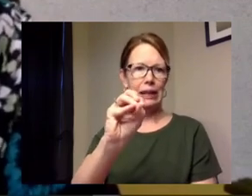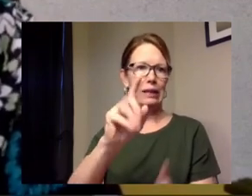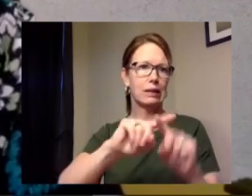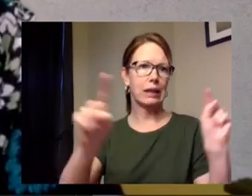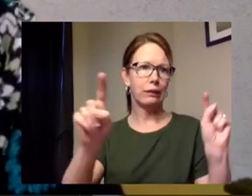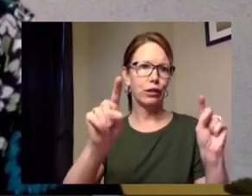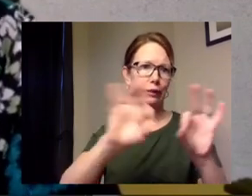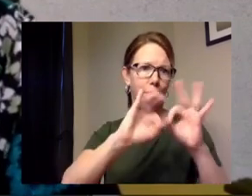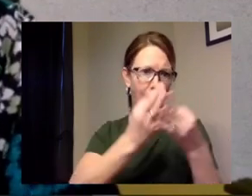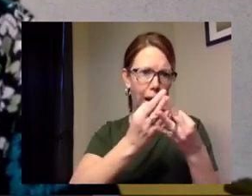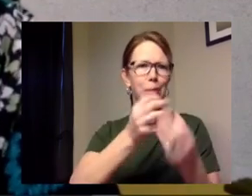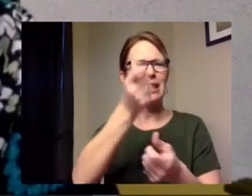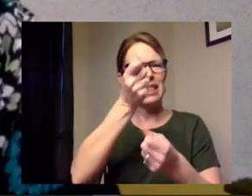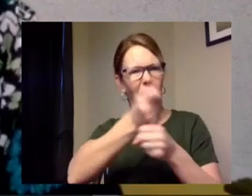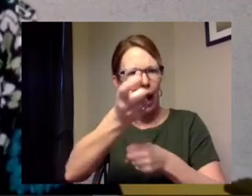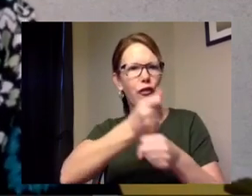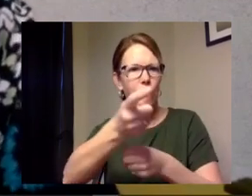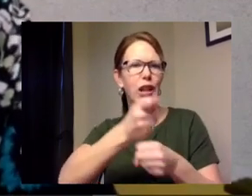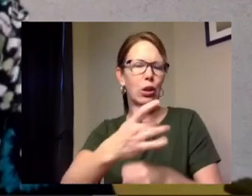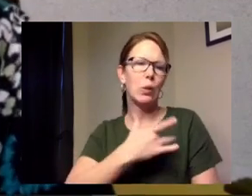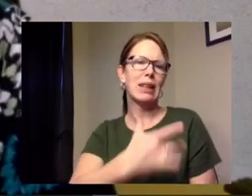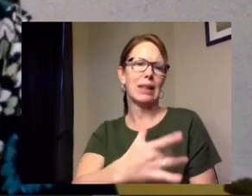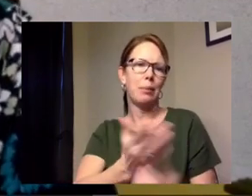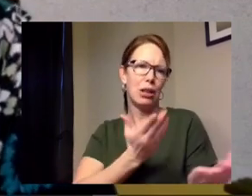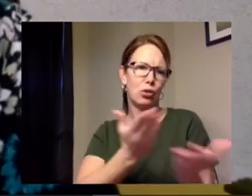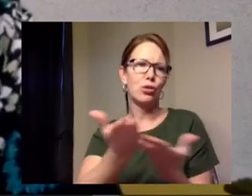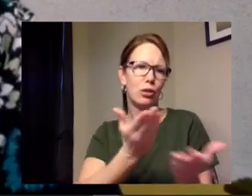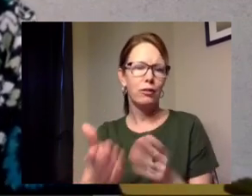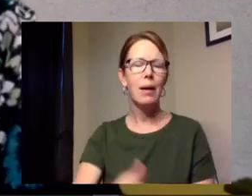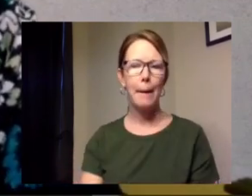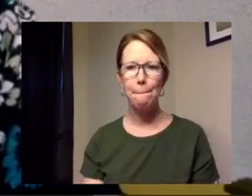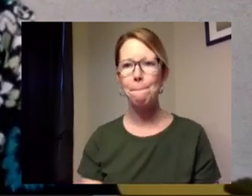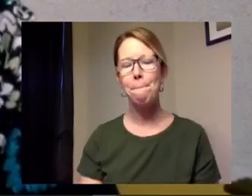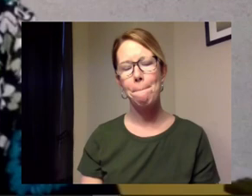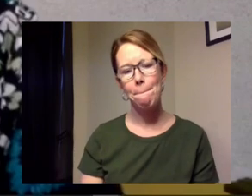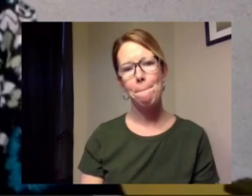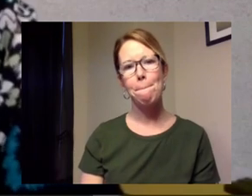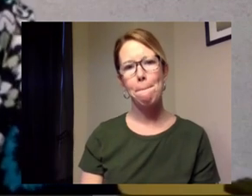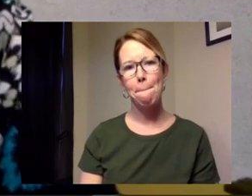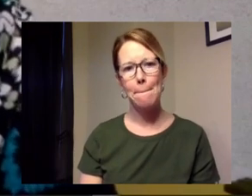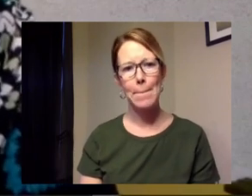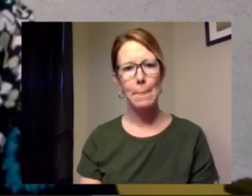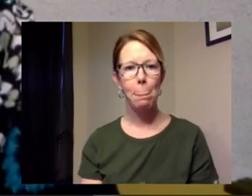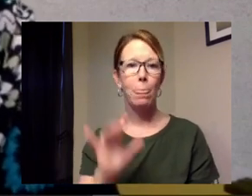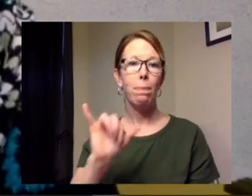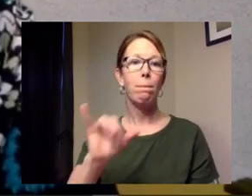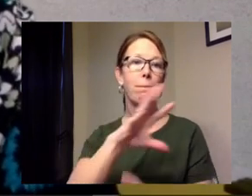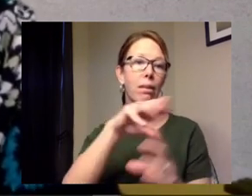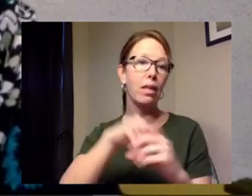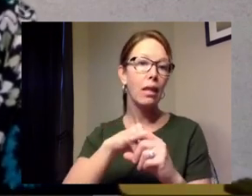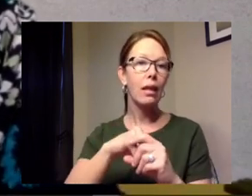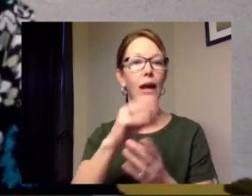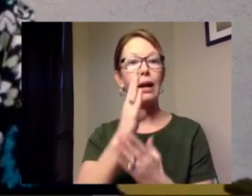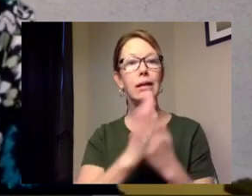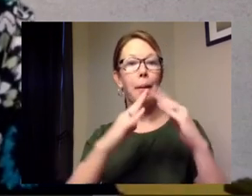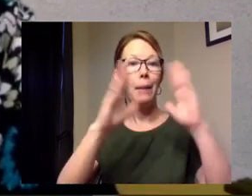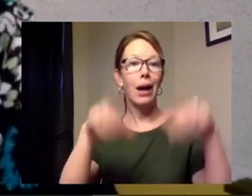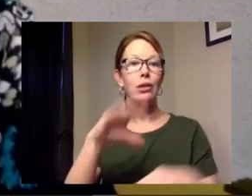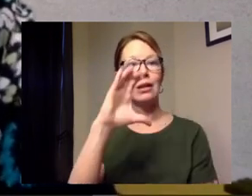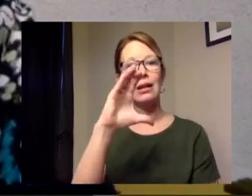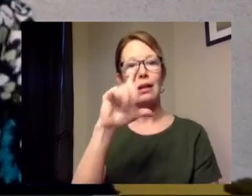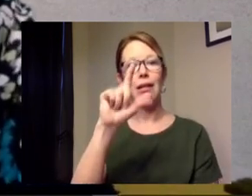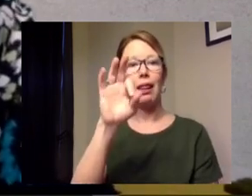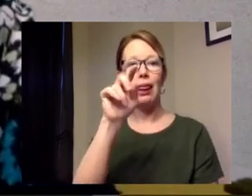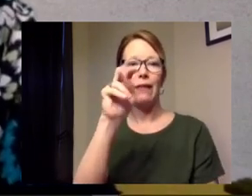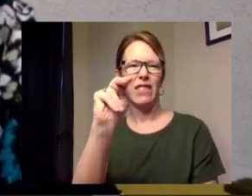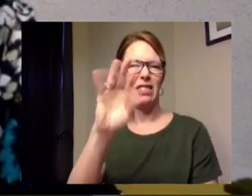each year that are typically served by the food pantry um and that includes some households in clifton as well